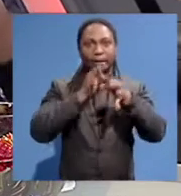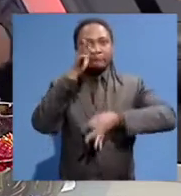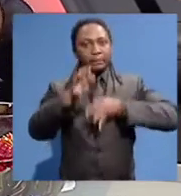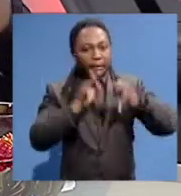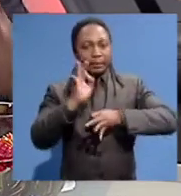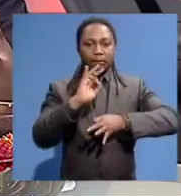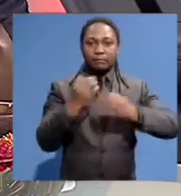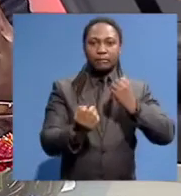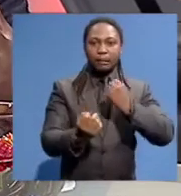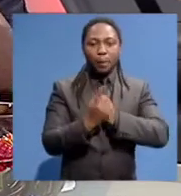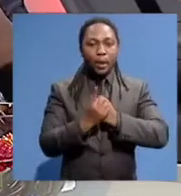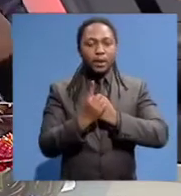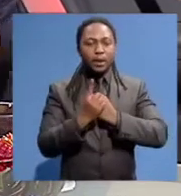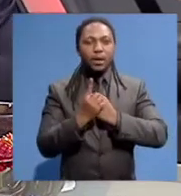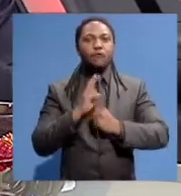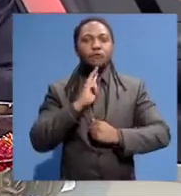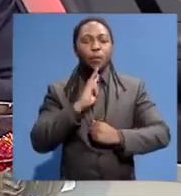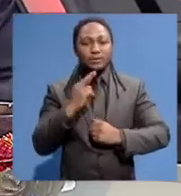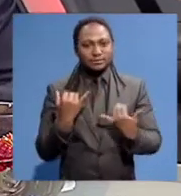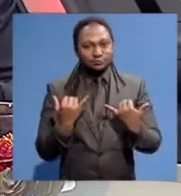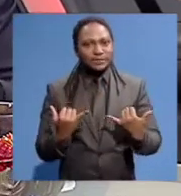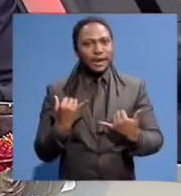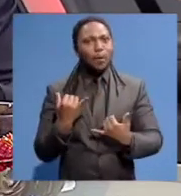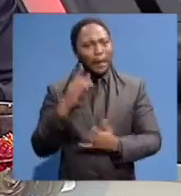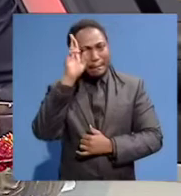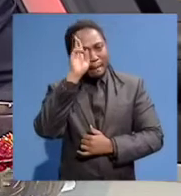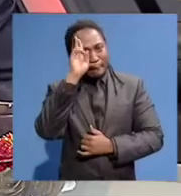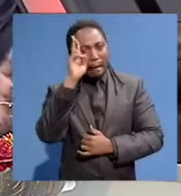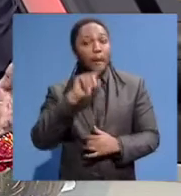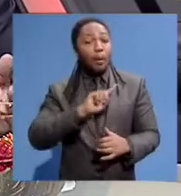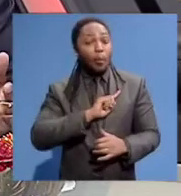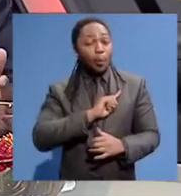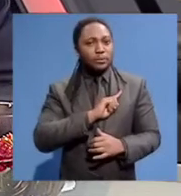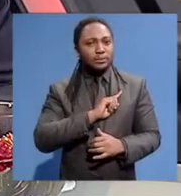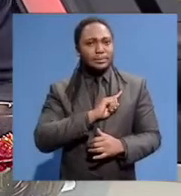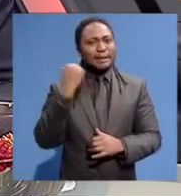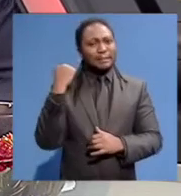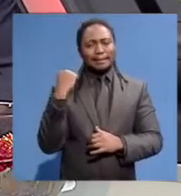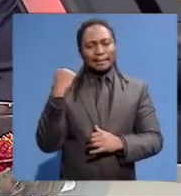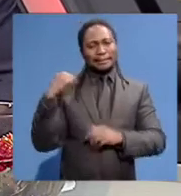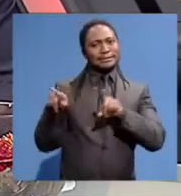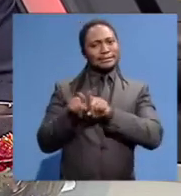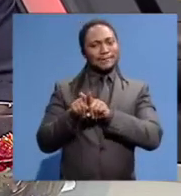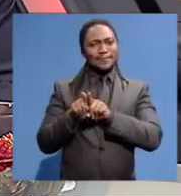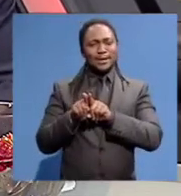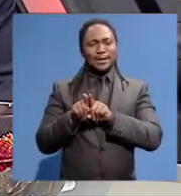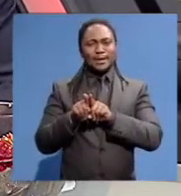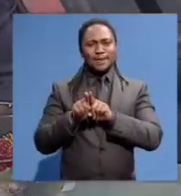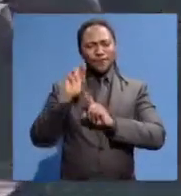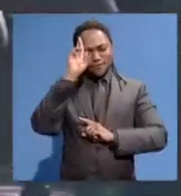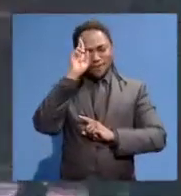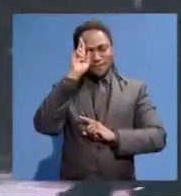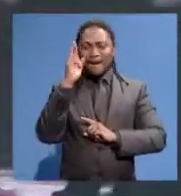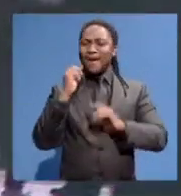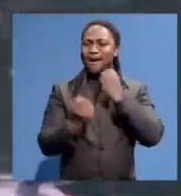you know, that voice still resonates within me now. Because it almost seems like yesterday, when you reflect back onto those images